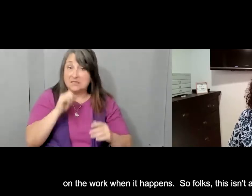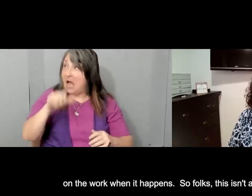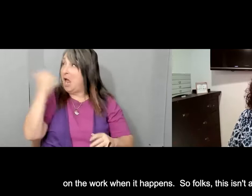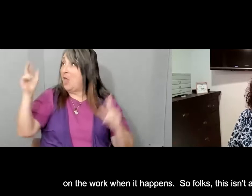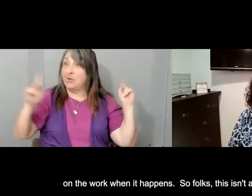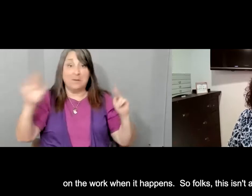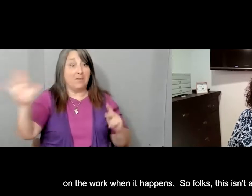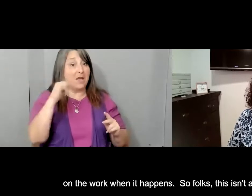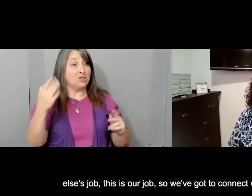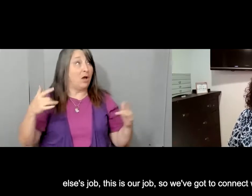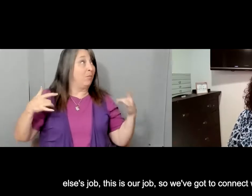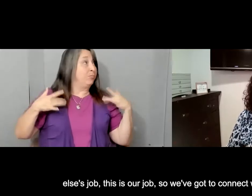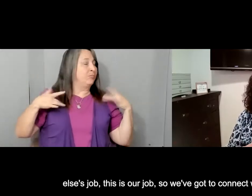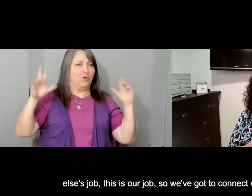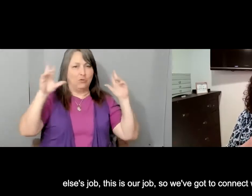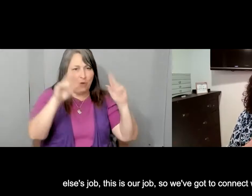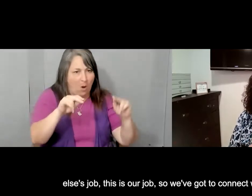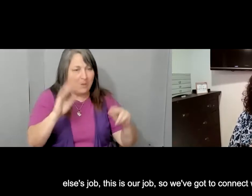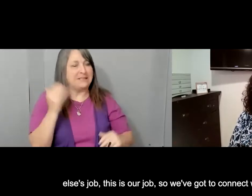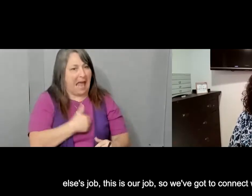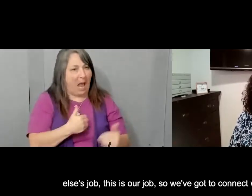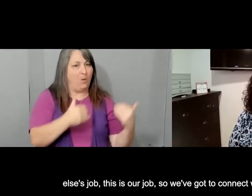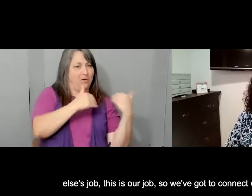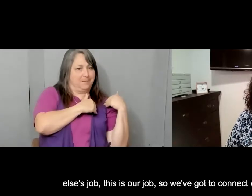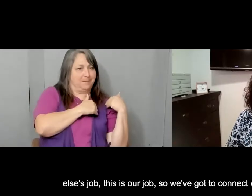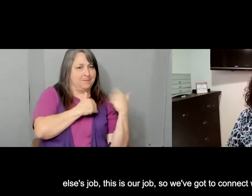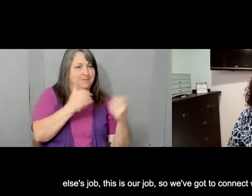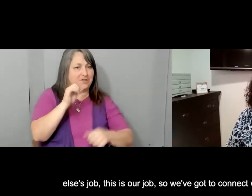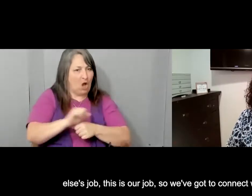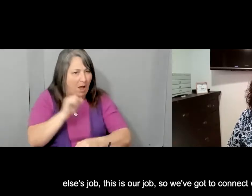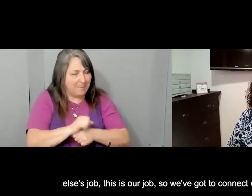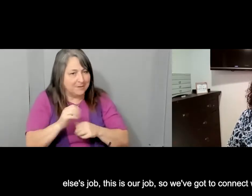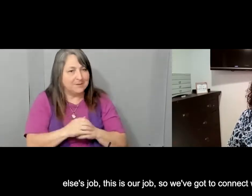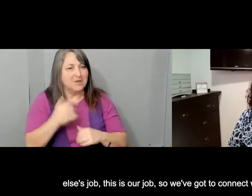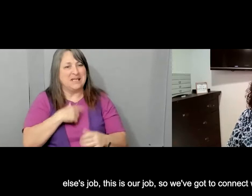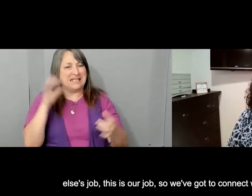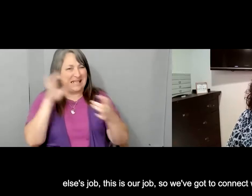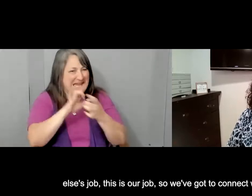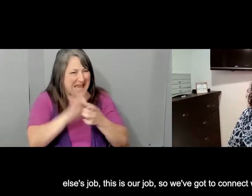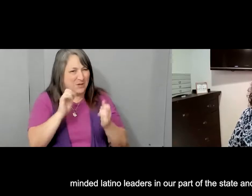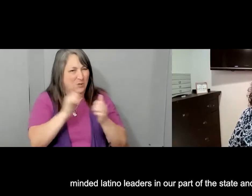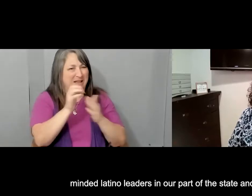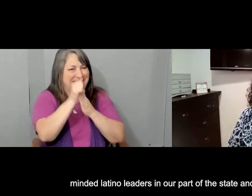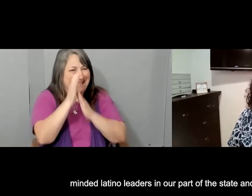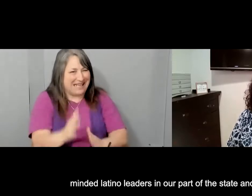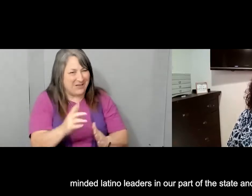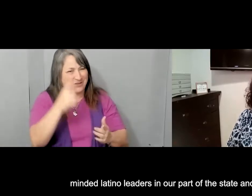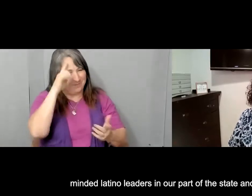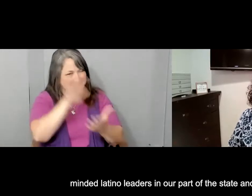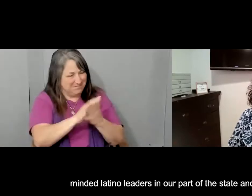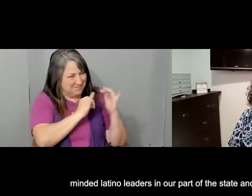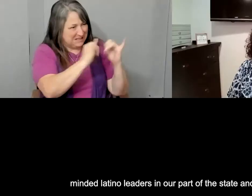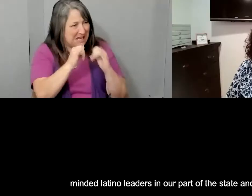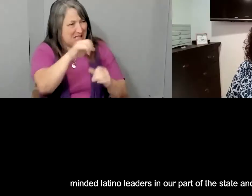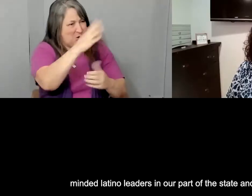This is our job. So we've got to connect with like-minded Latino leaders in your part of the state and start